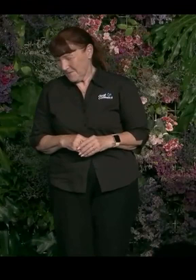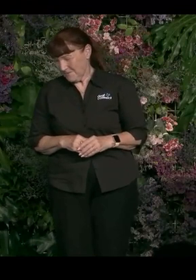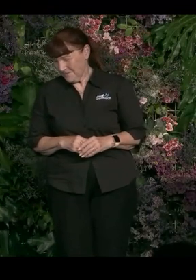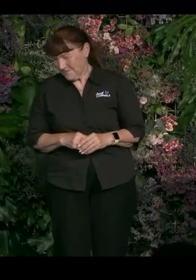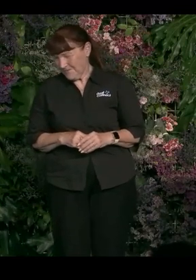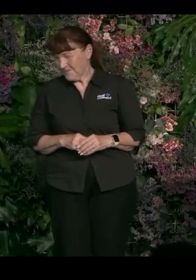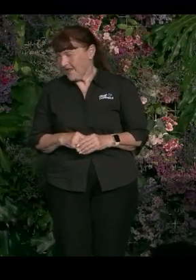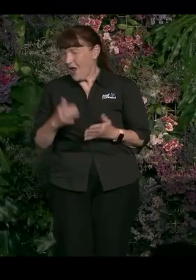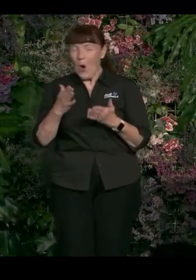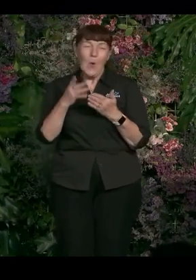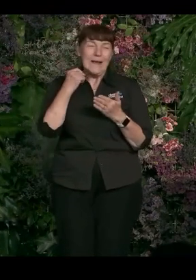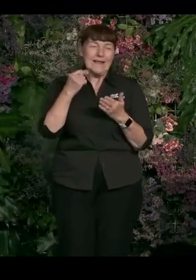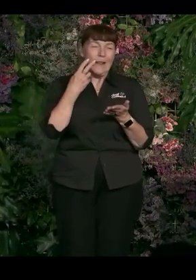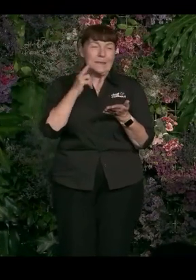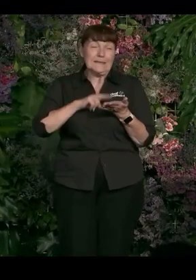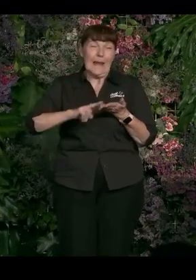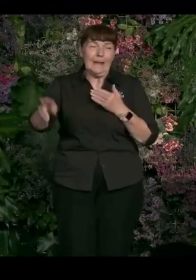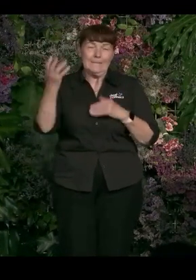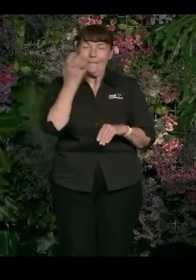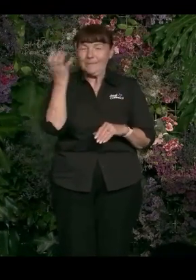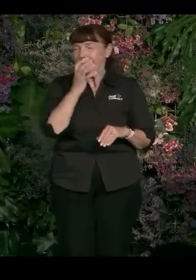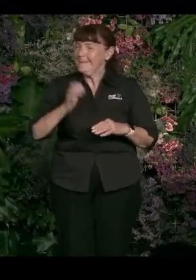always a little, anyway. might gather.